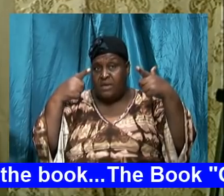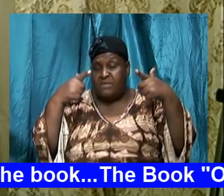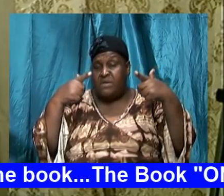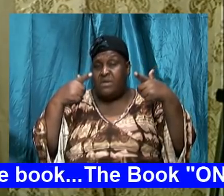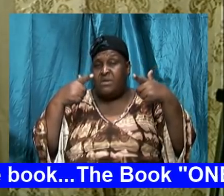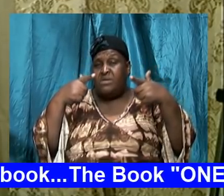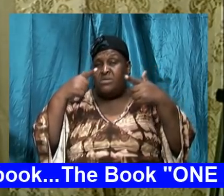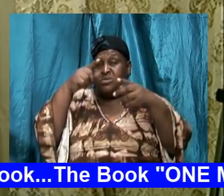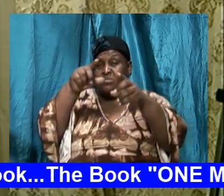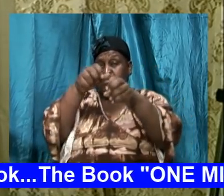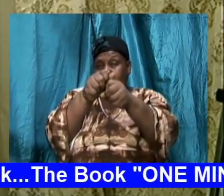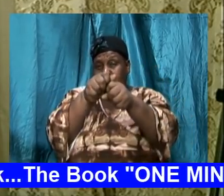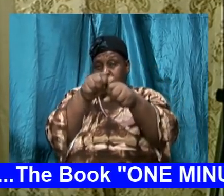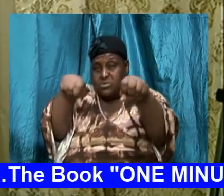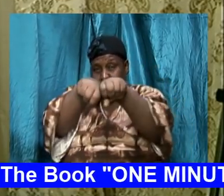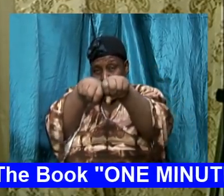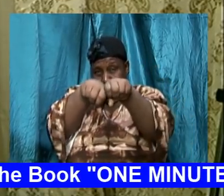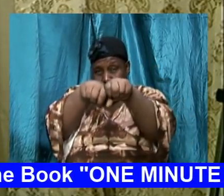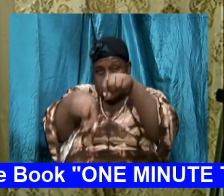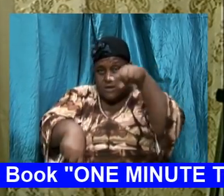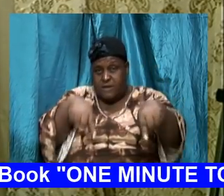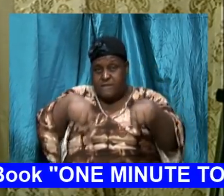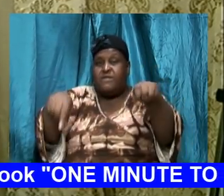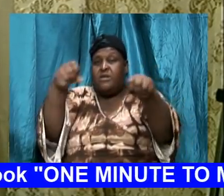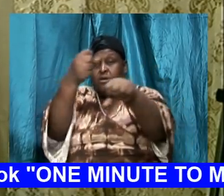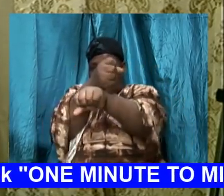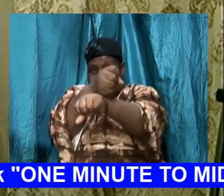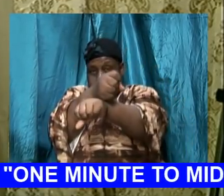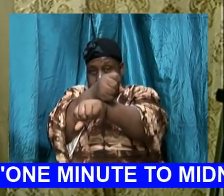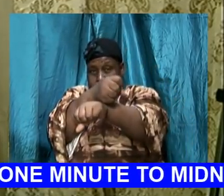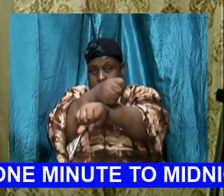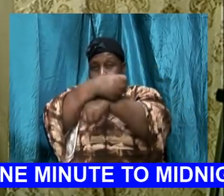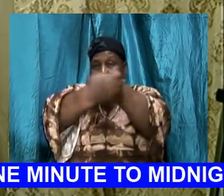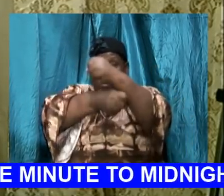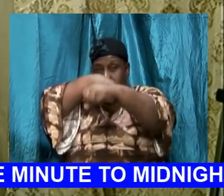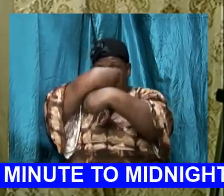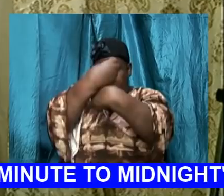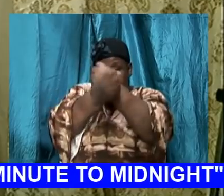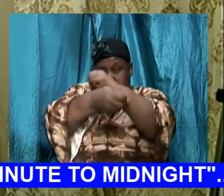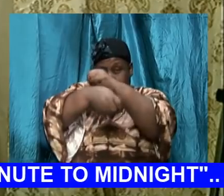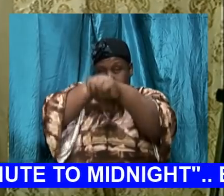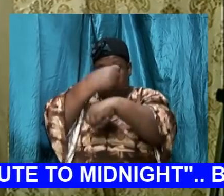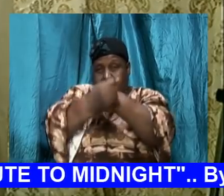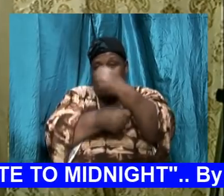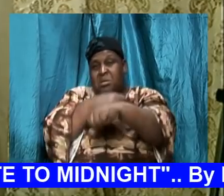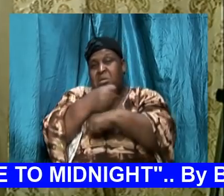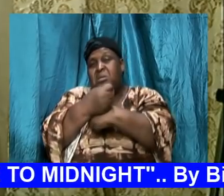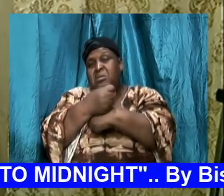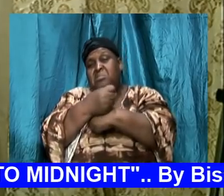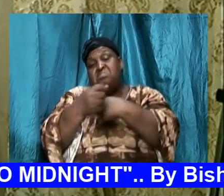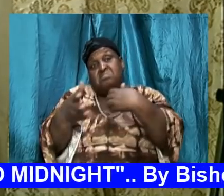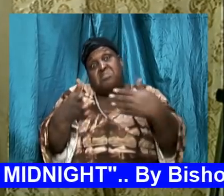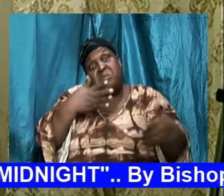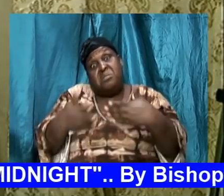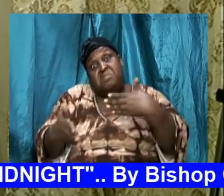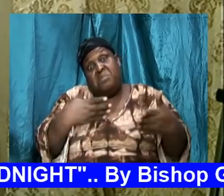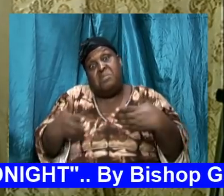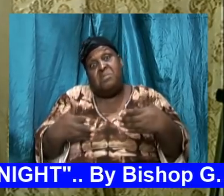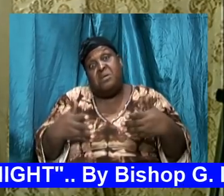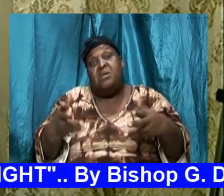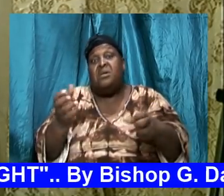of the deer together. Apparently he wanted to take him, I don't know if he was going to take him to the